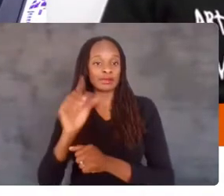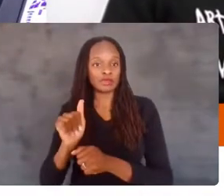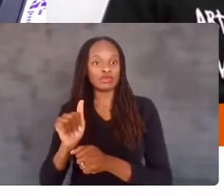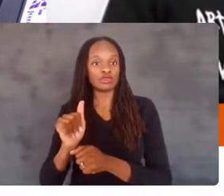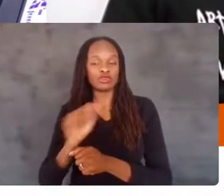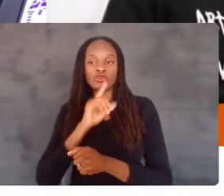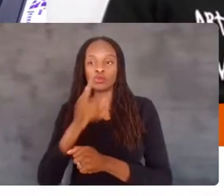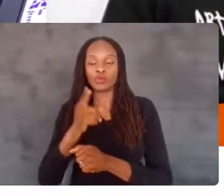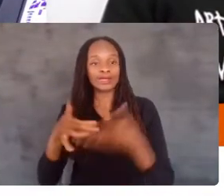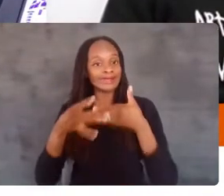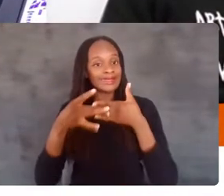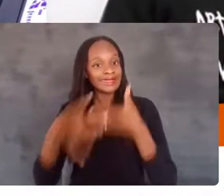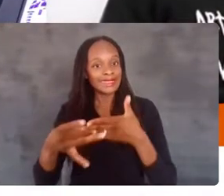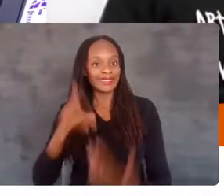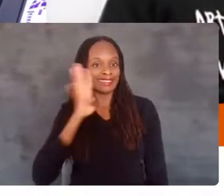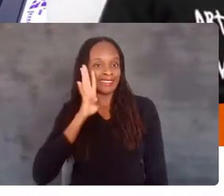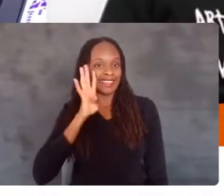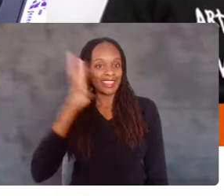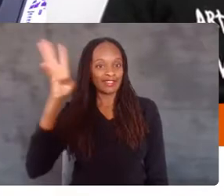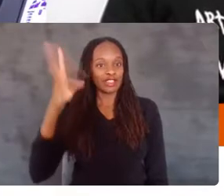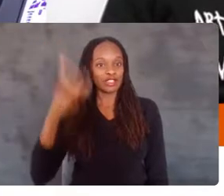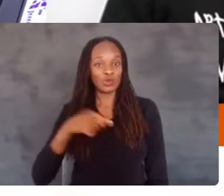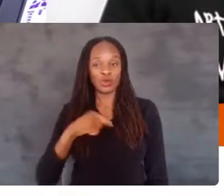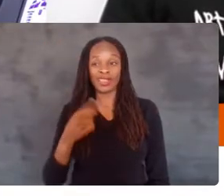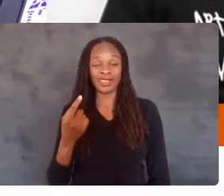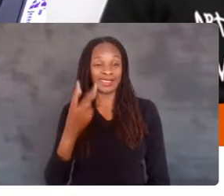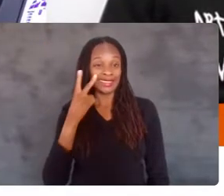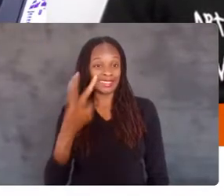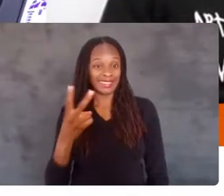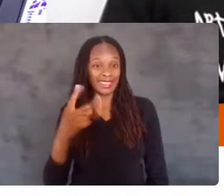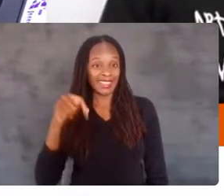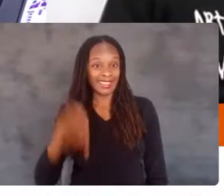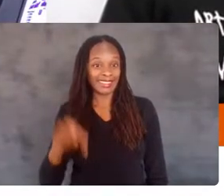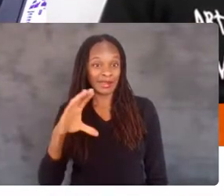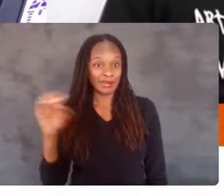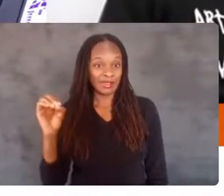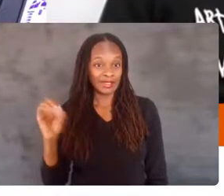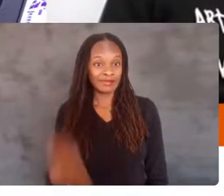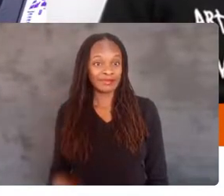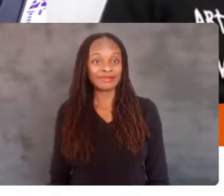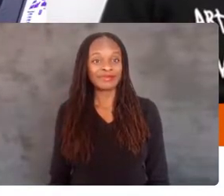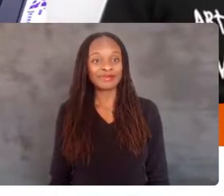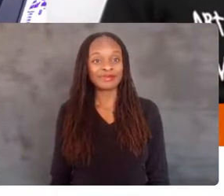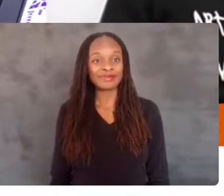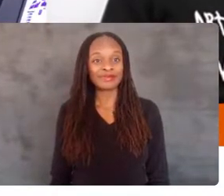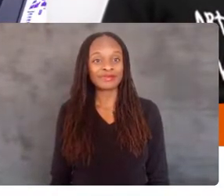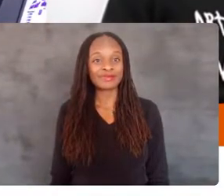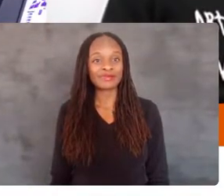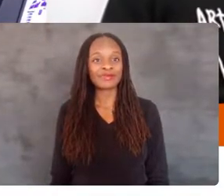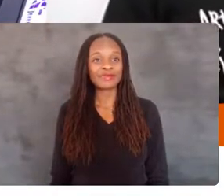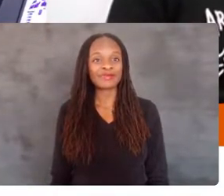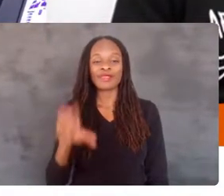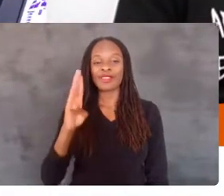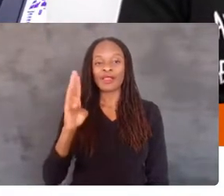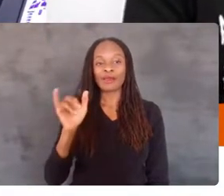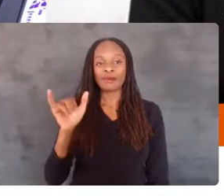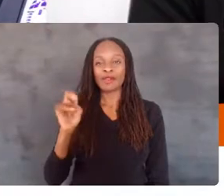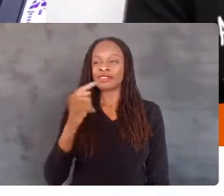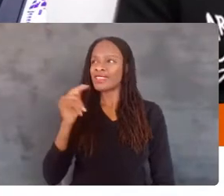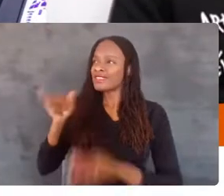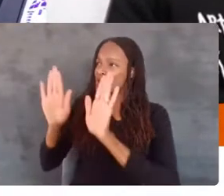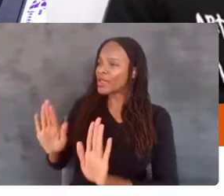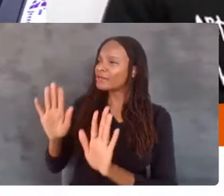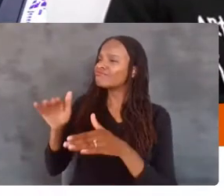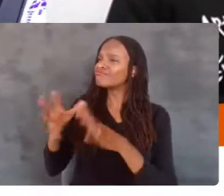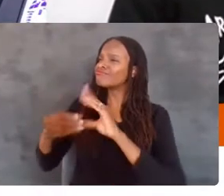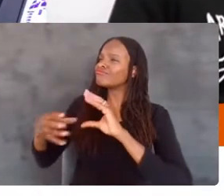innovation that we honestly see, you know, at this company. That's great. That's great. Hey, can you tell us a little bit